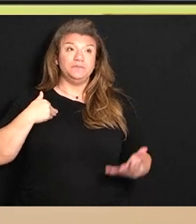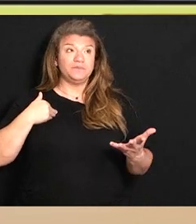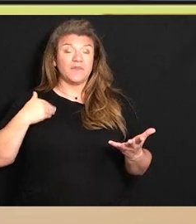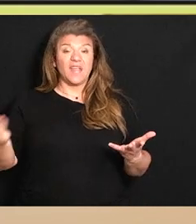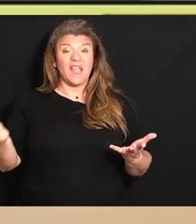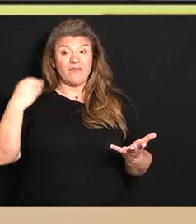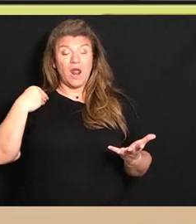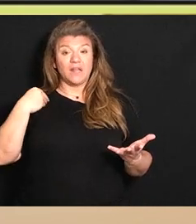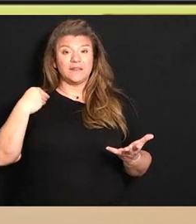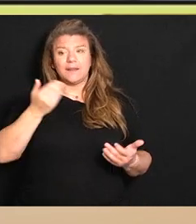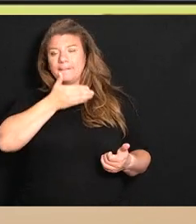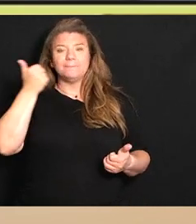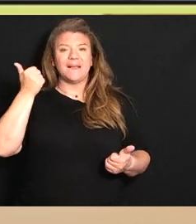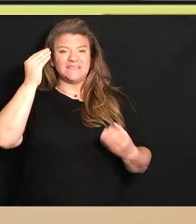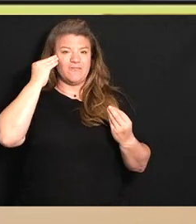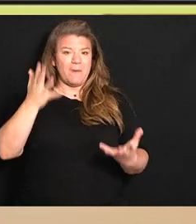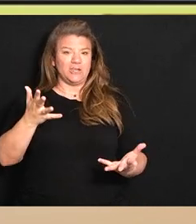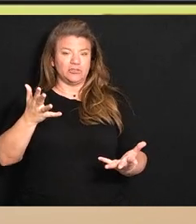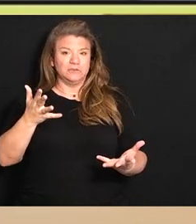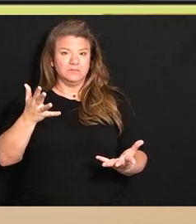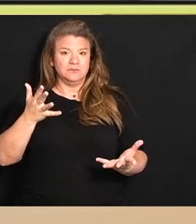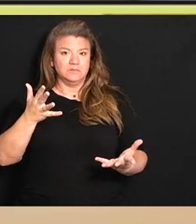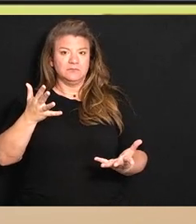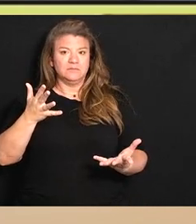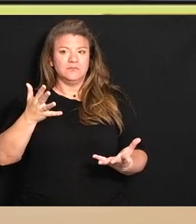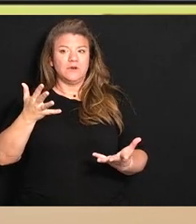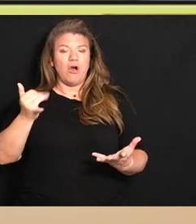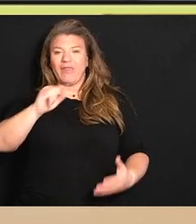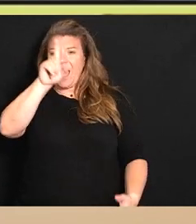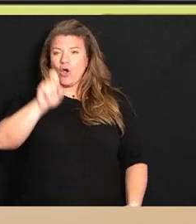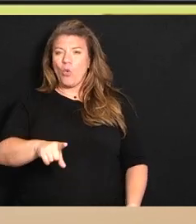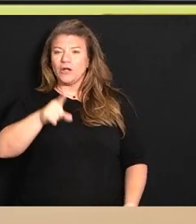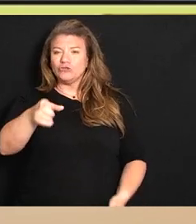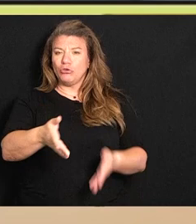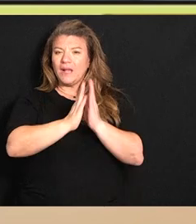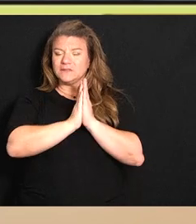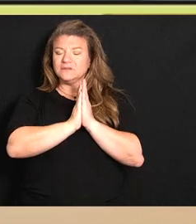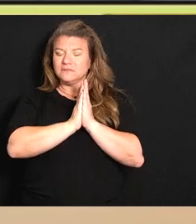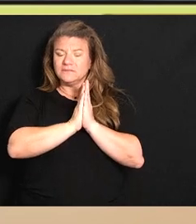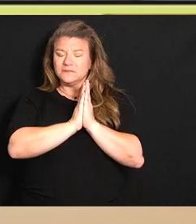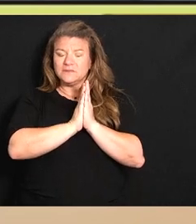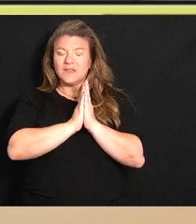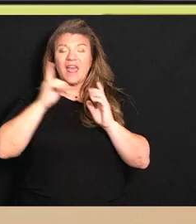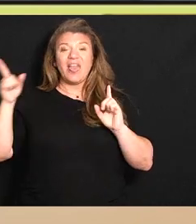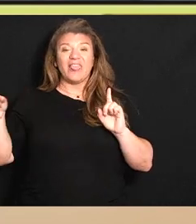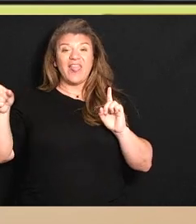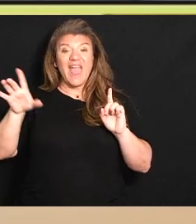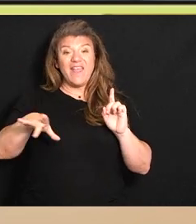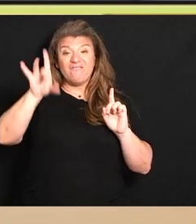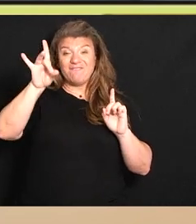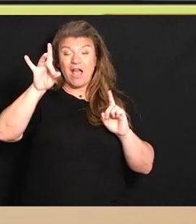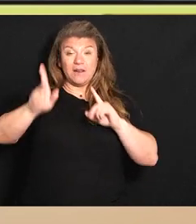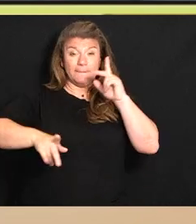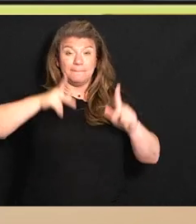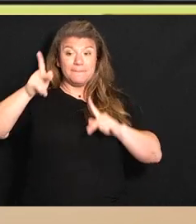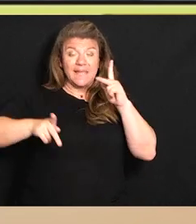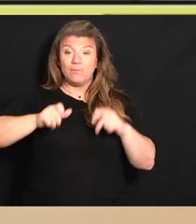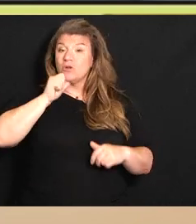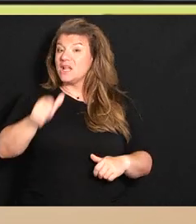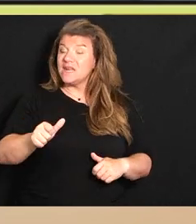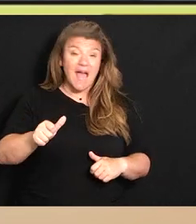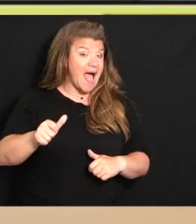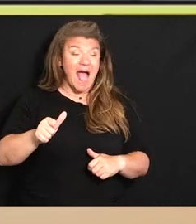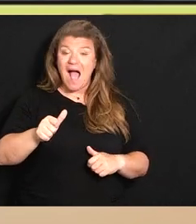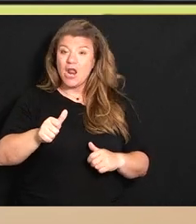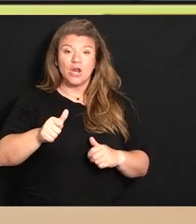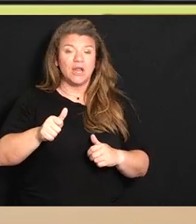given us the best information on the question you asked Paul so they found that in people that did not require